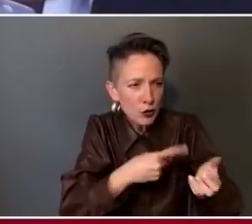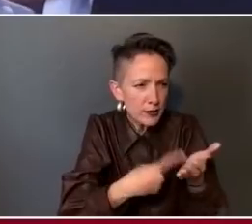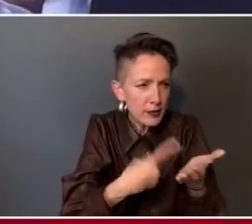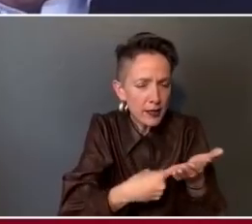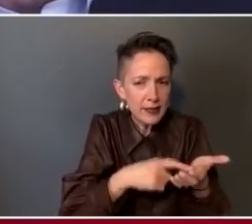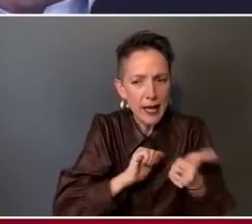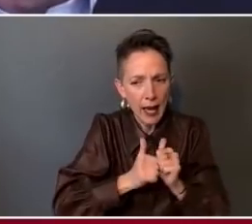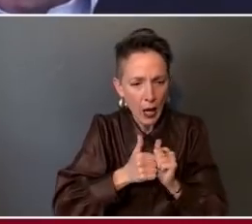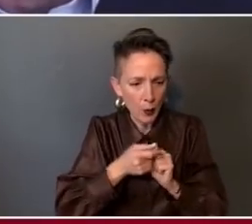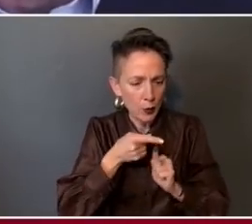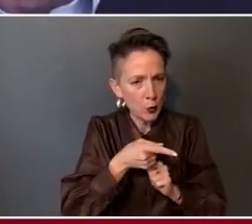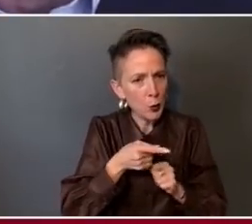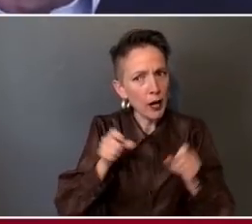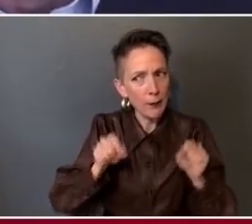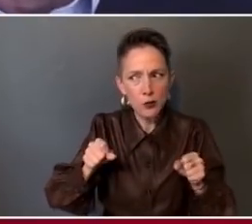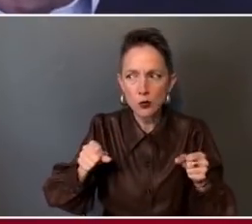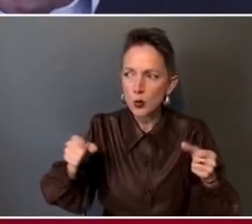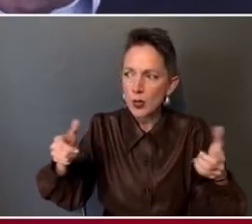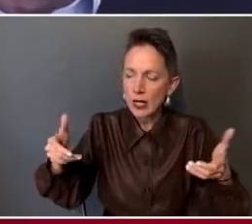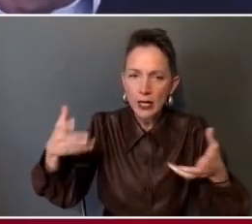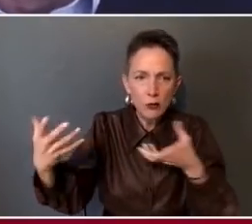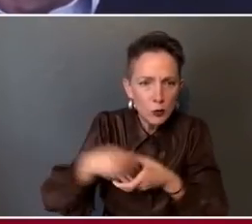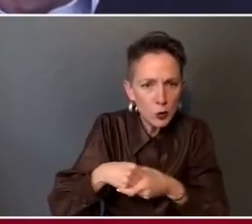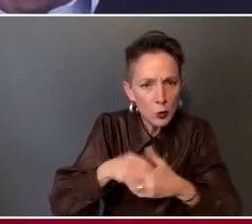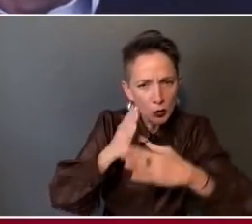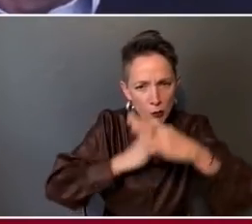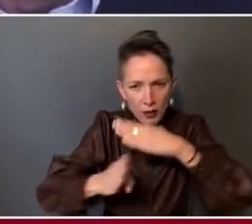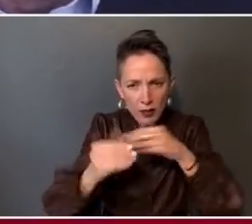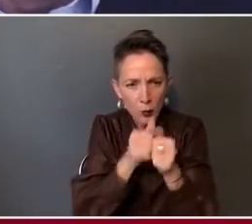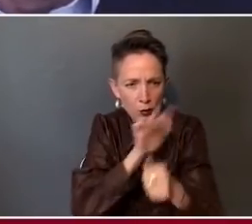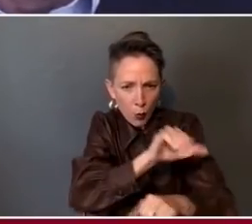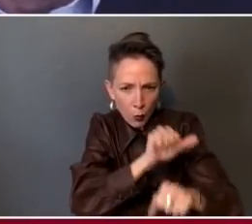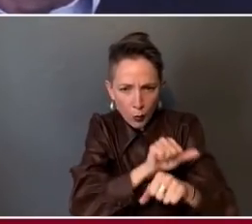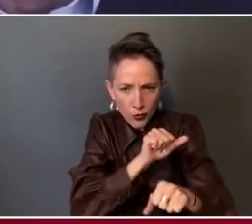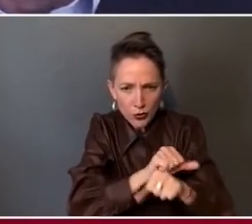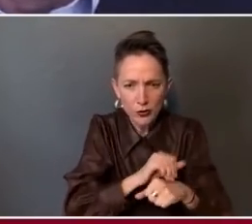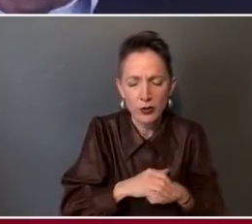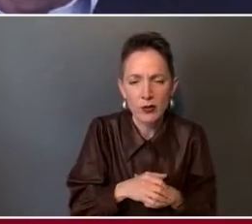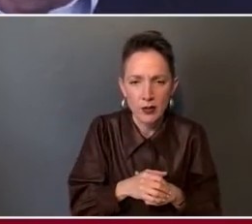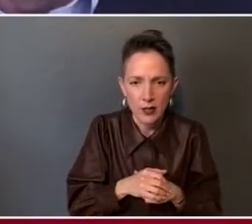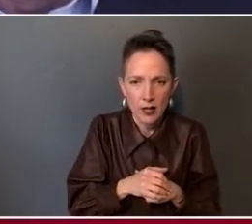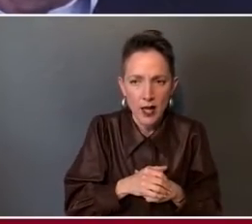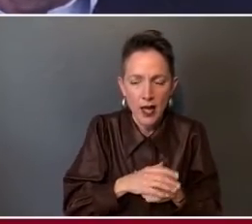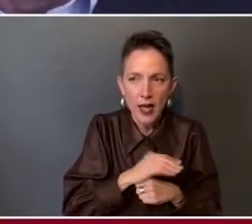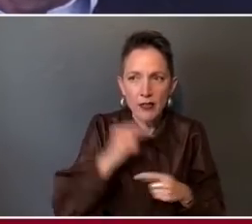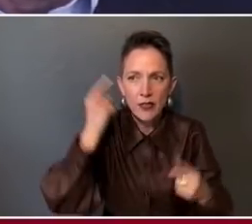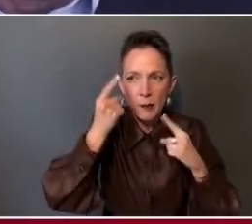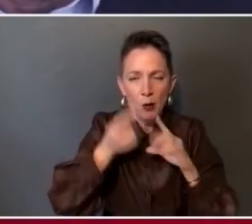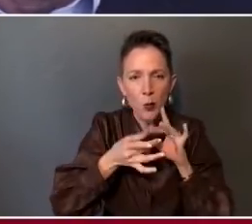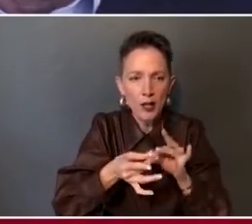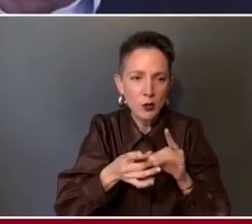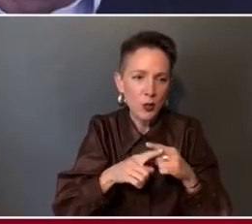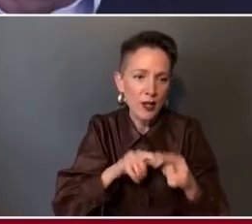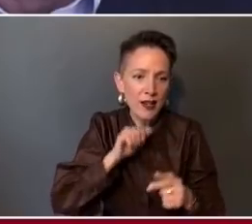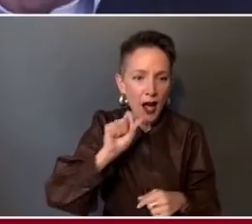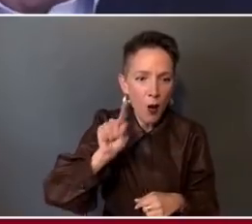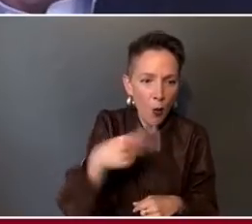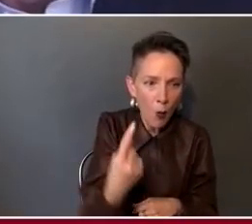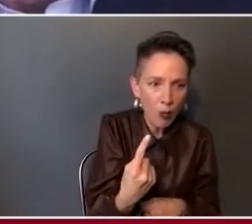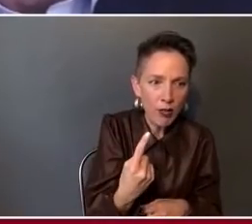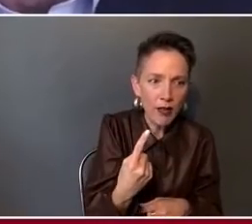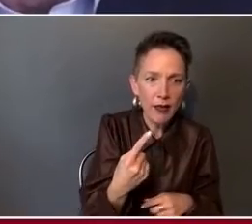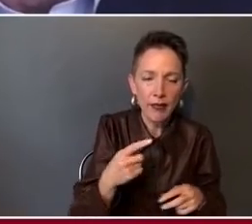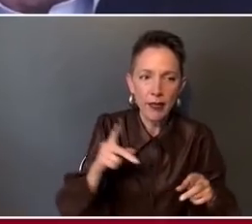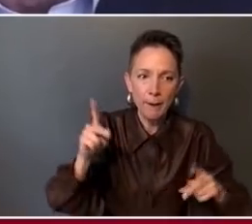introduce this humility and then maybe speak about it in the context of not just the people who don't believe in